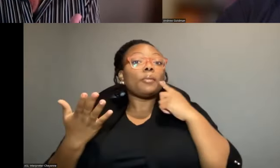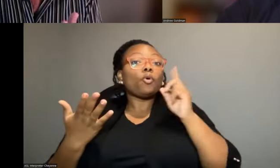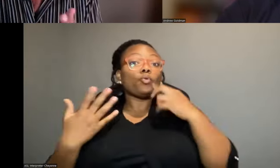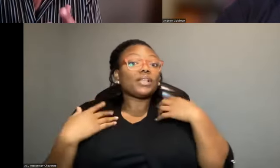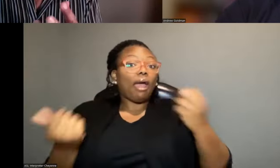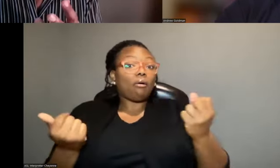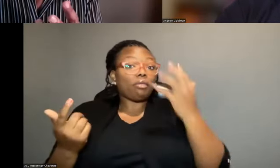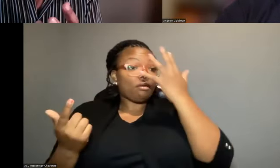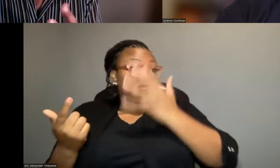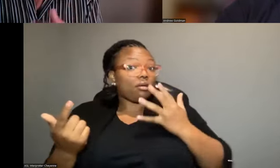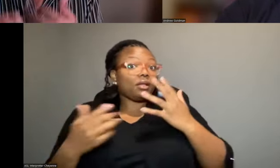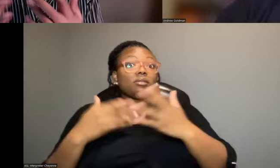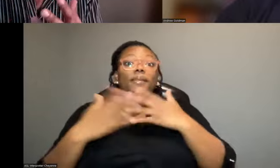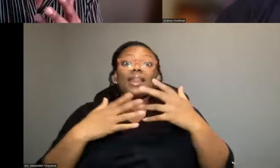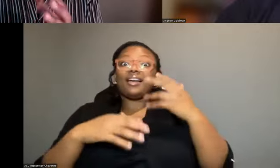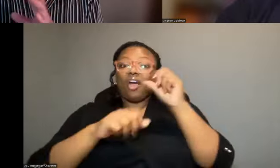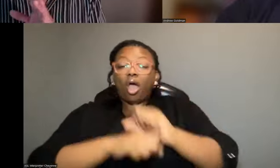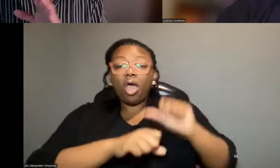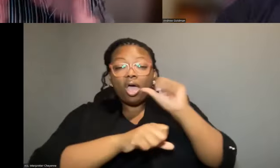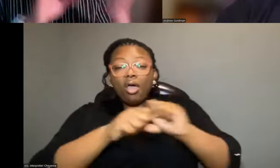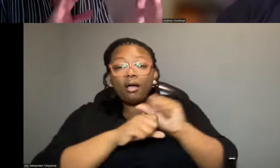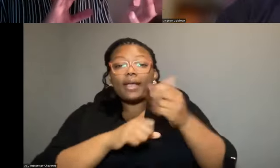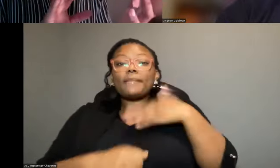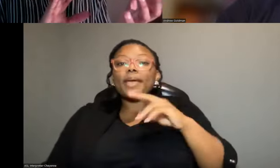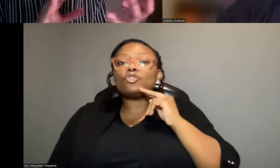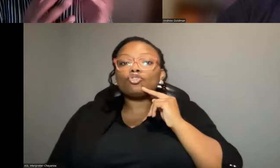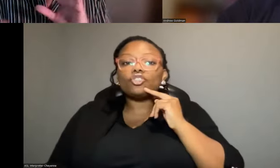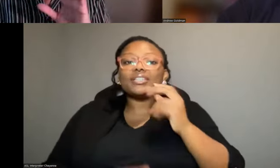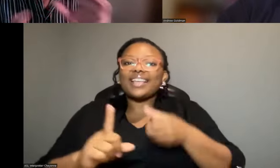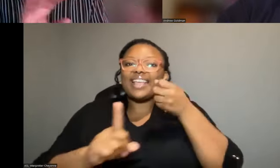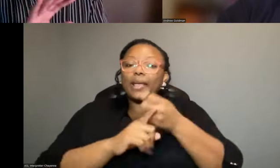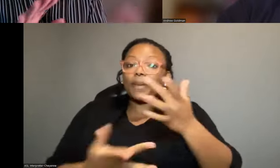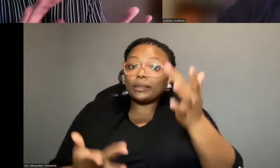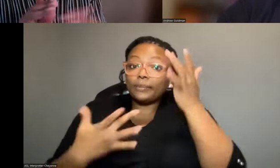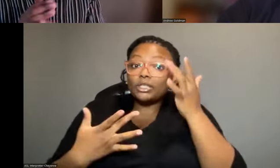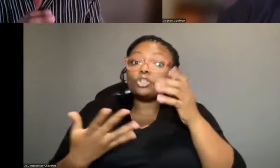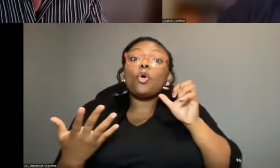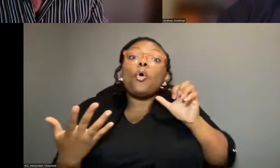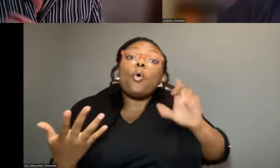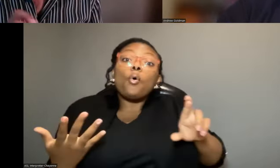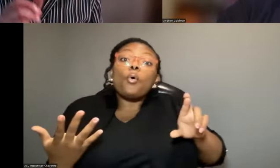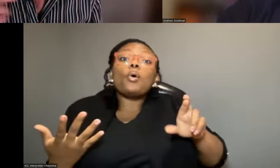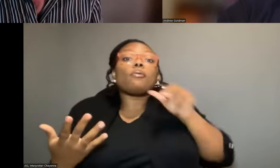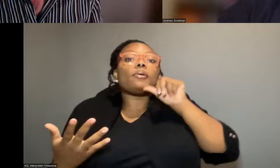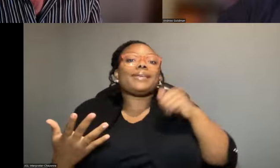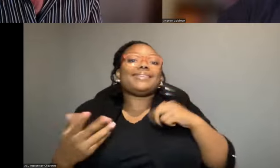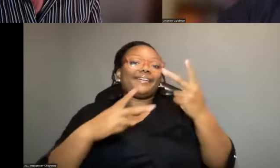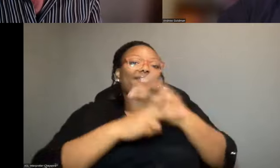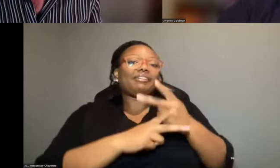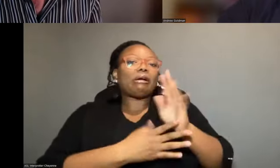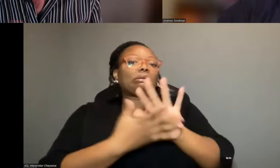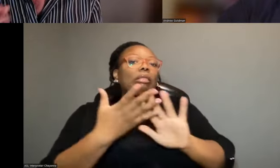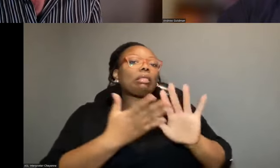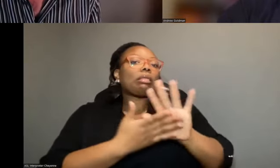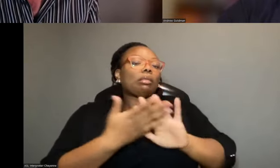despite a hard working life or poor nutrition and affected by disease. Or we might not be able to tease out as clearly as